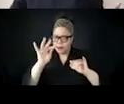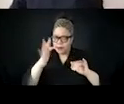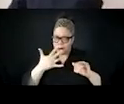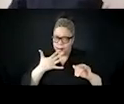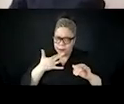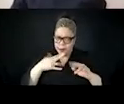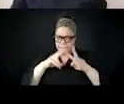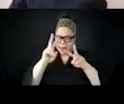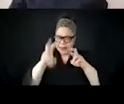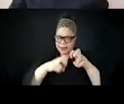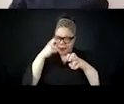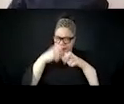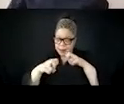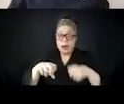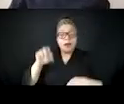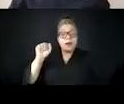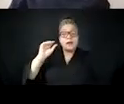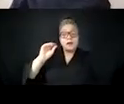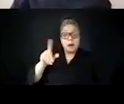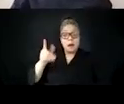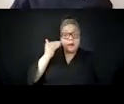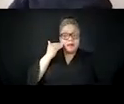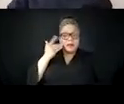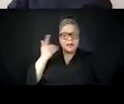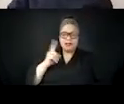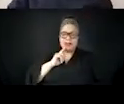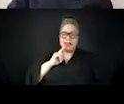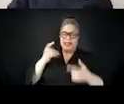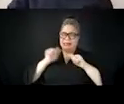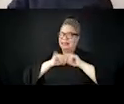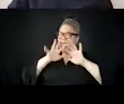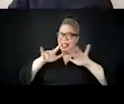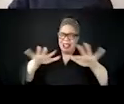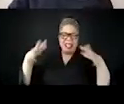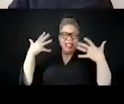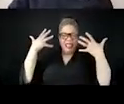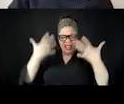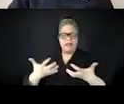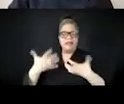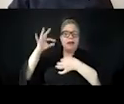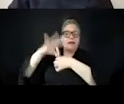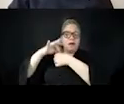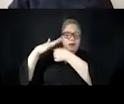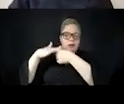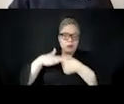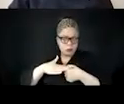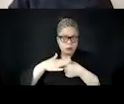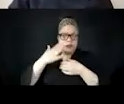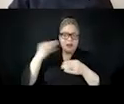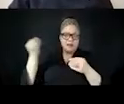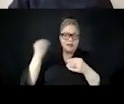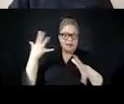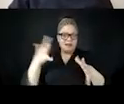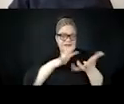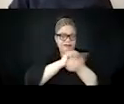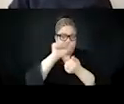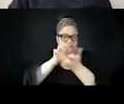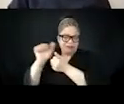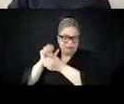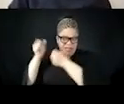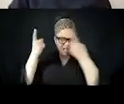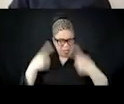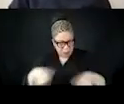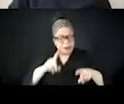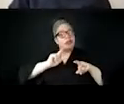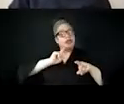that really try to compromise our ability to participate, um, in, uh, our democratic institutions, our